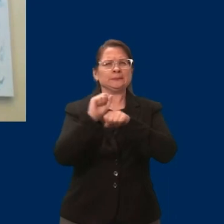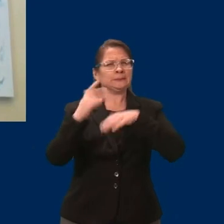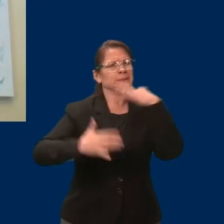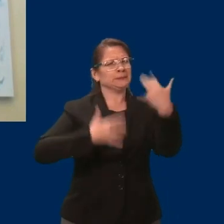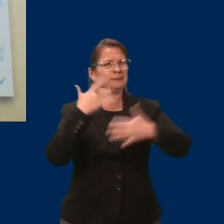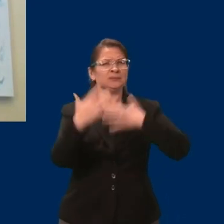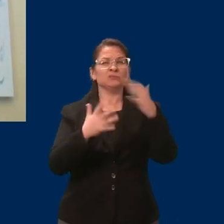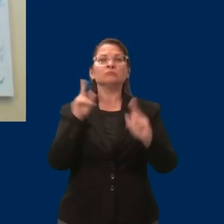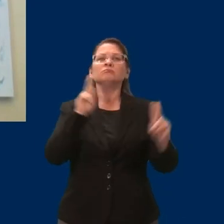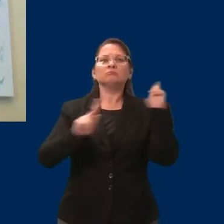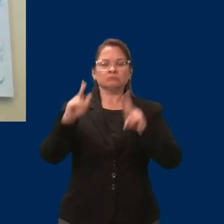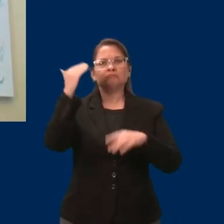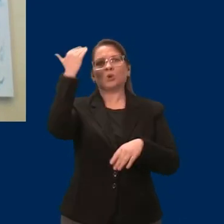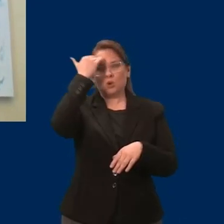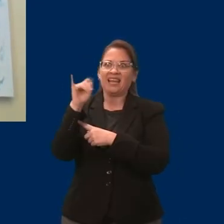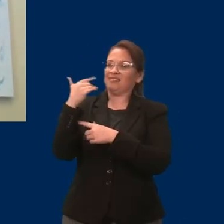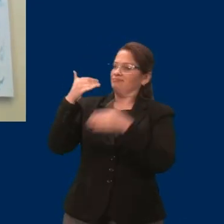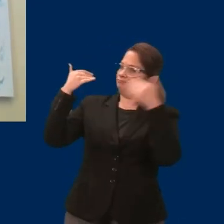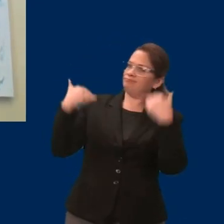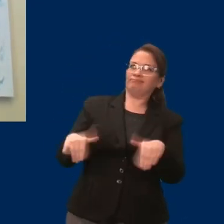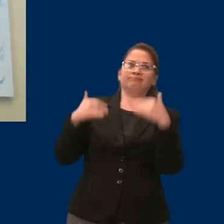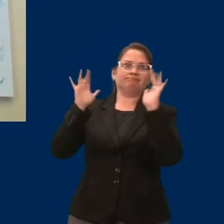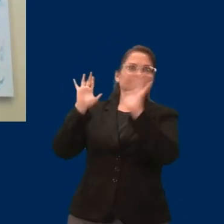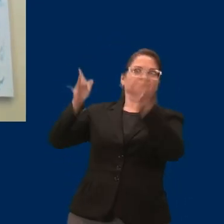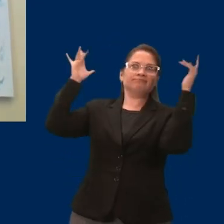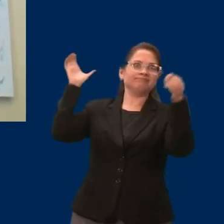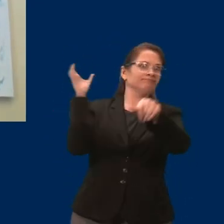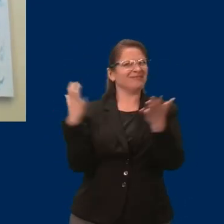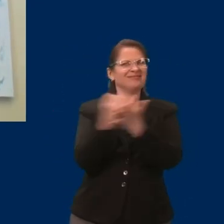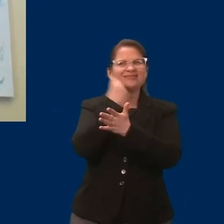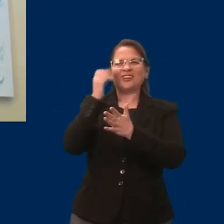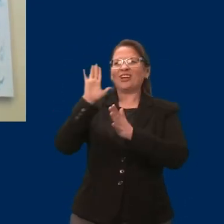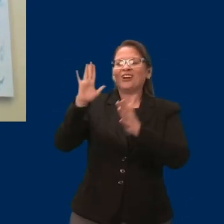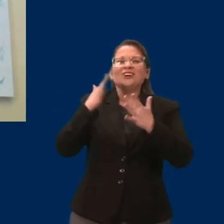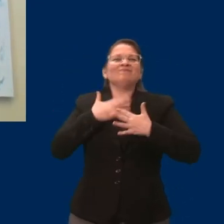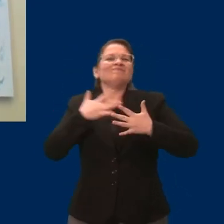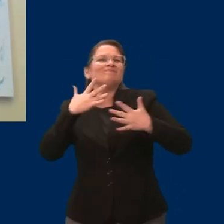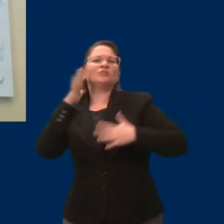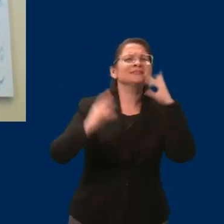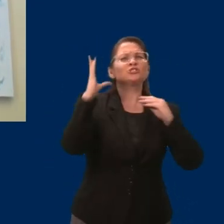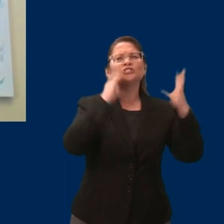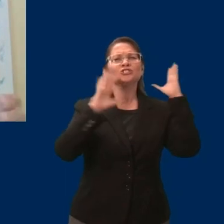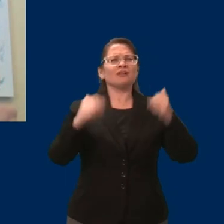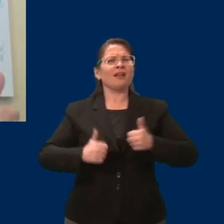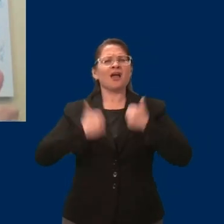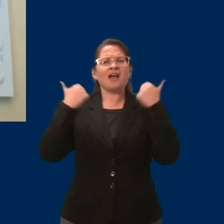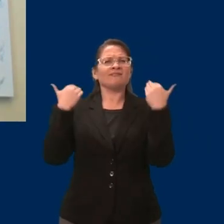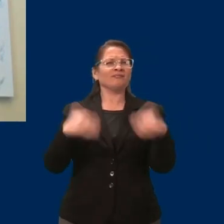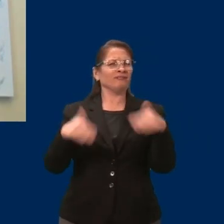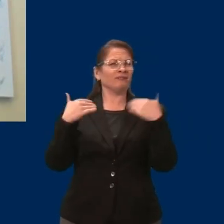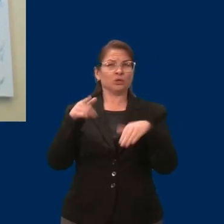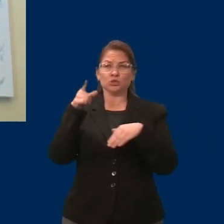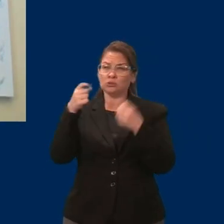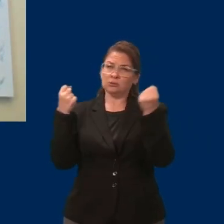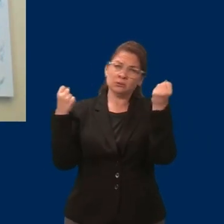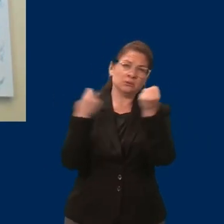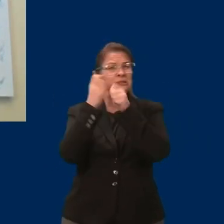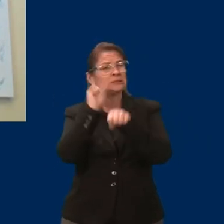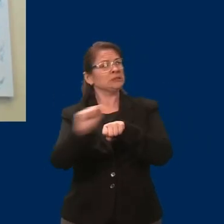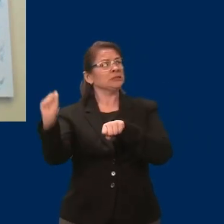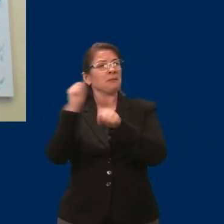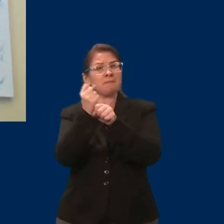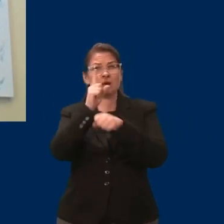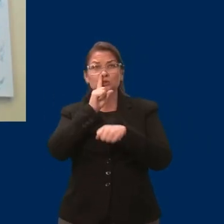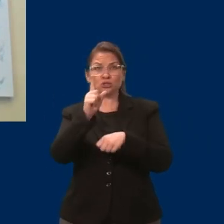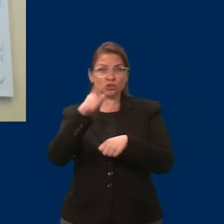places where decisions are being made to ensure that citizens with disabilities are part of policymaking.